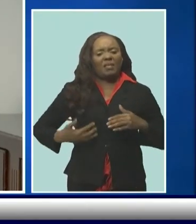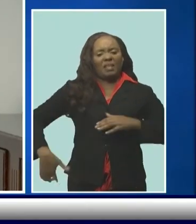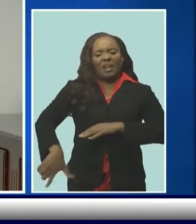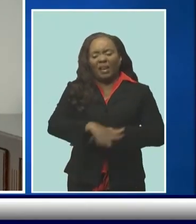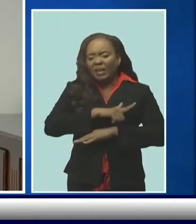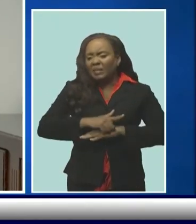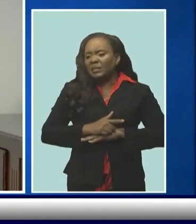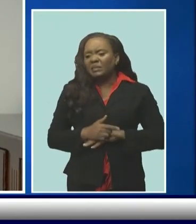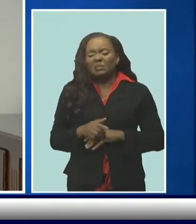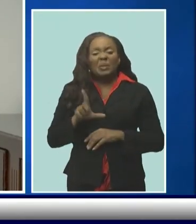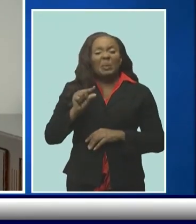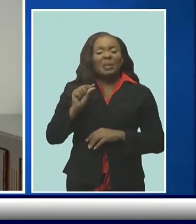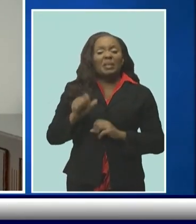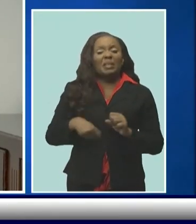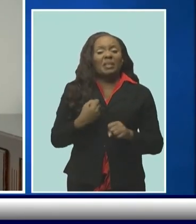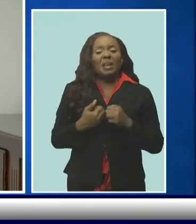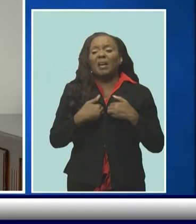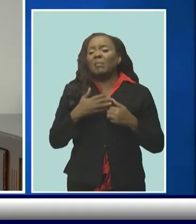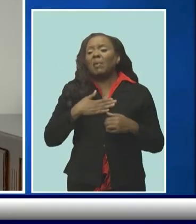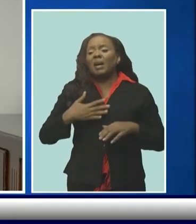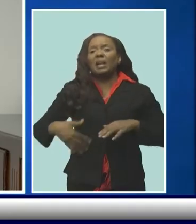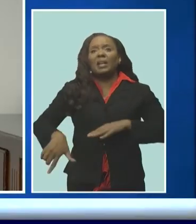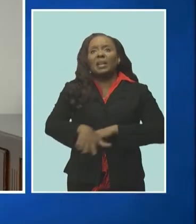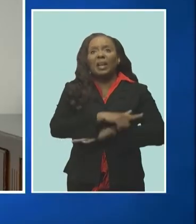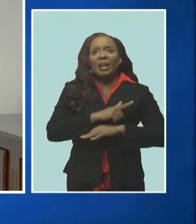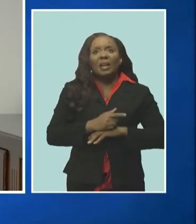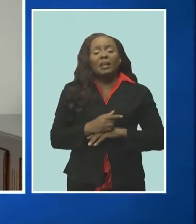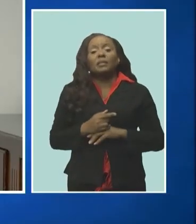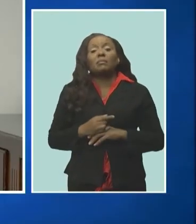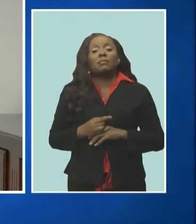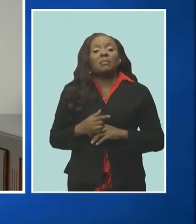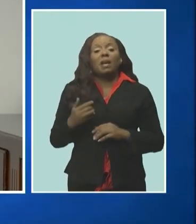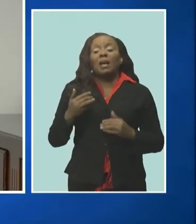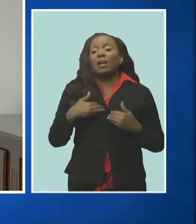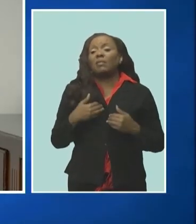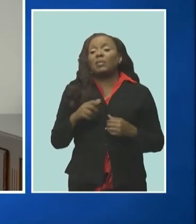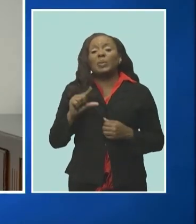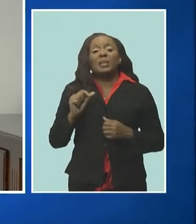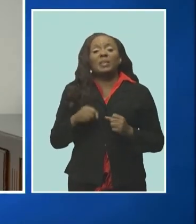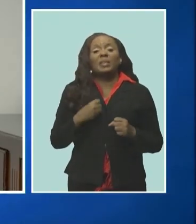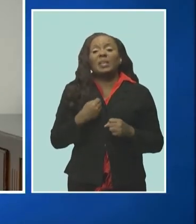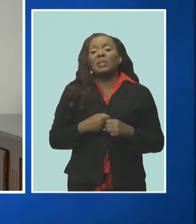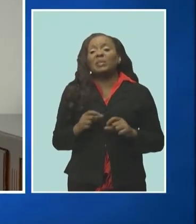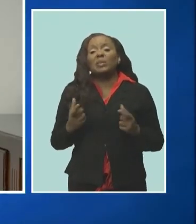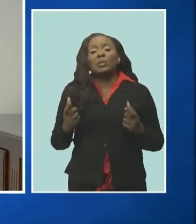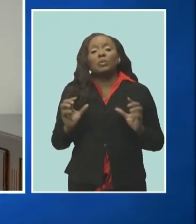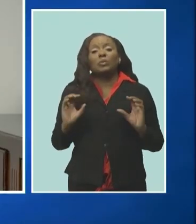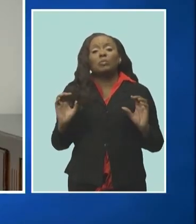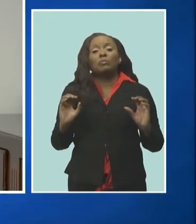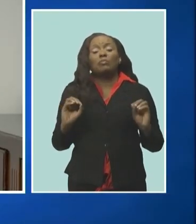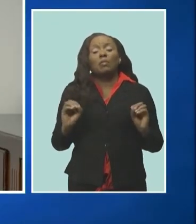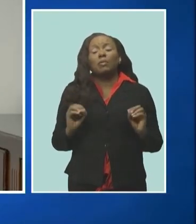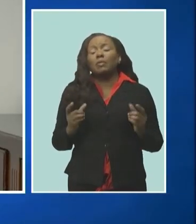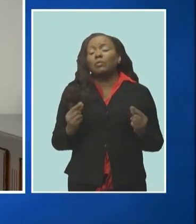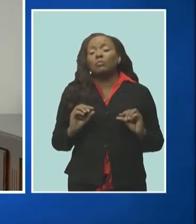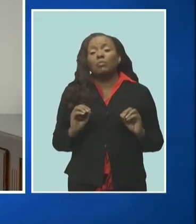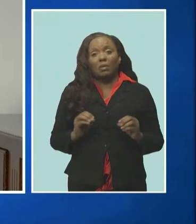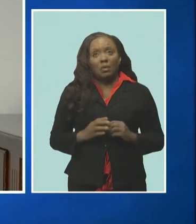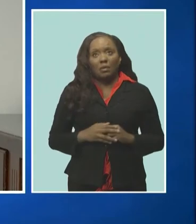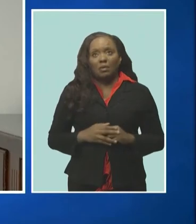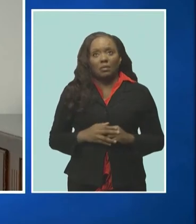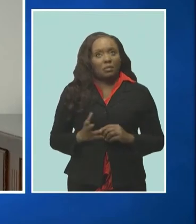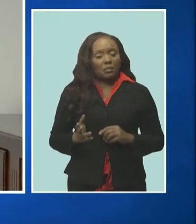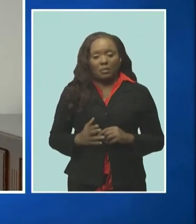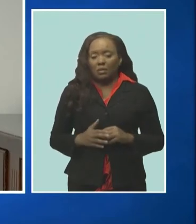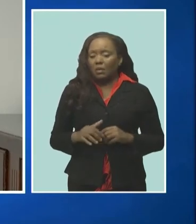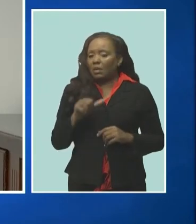subdivision this minister does not subscribe to that so they can take their minds off that until i'm gone